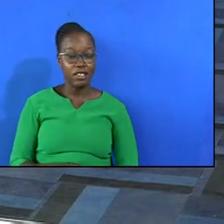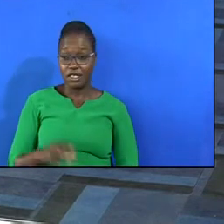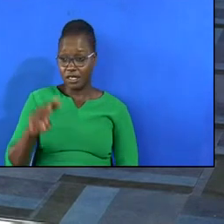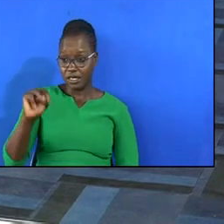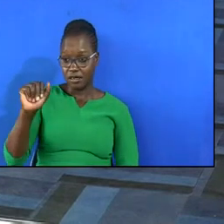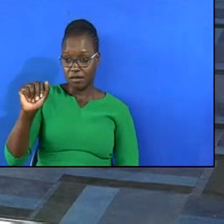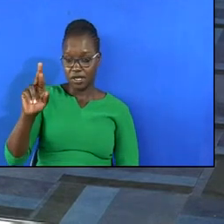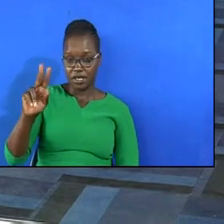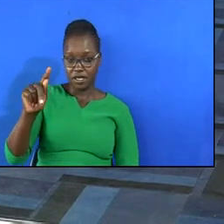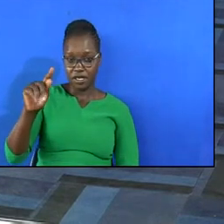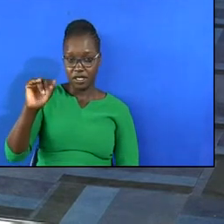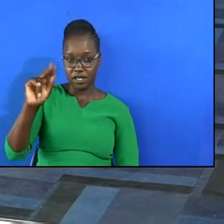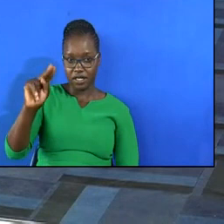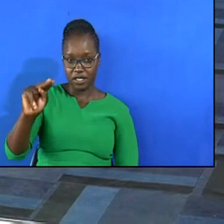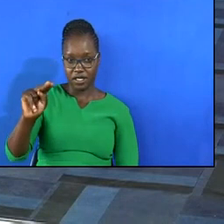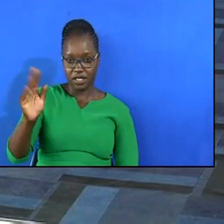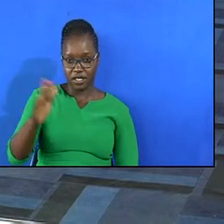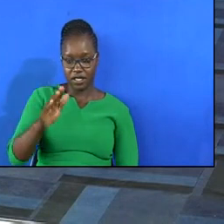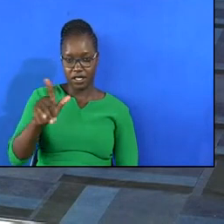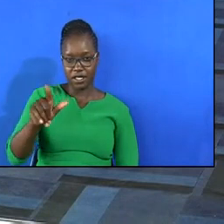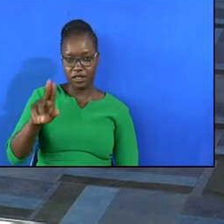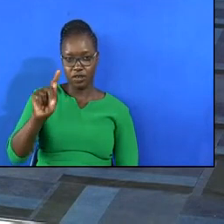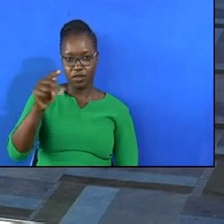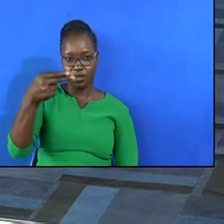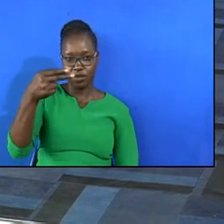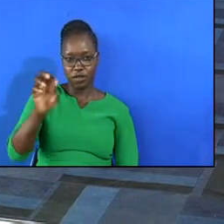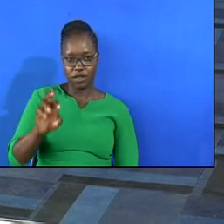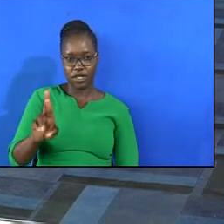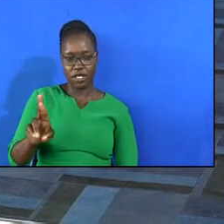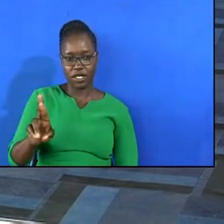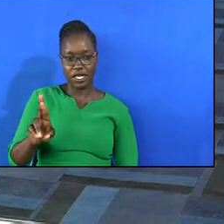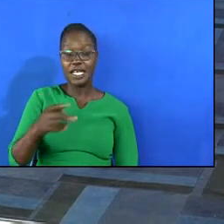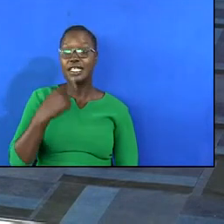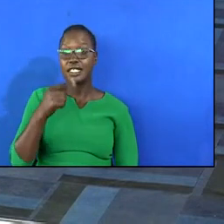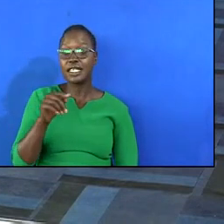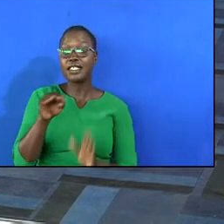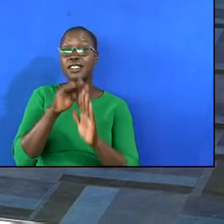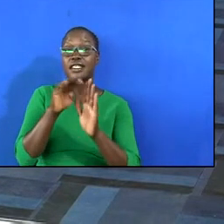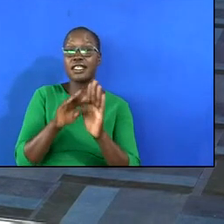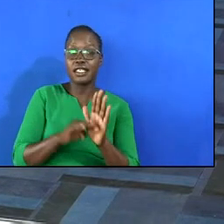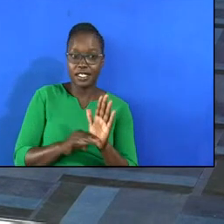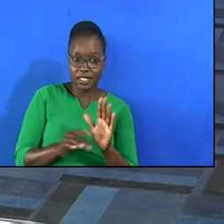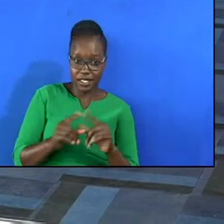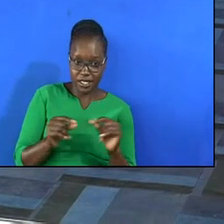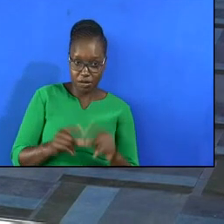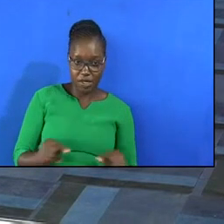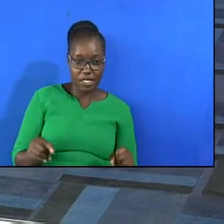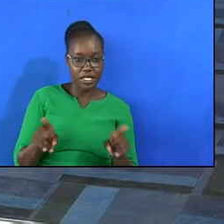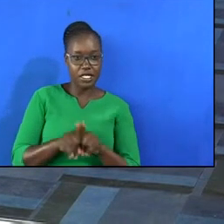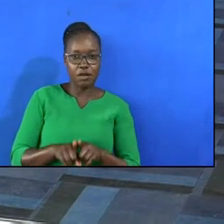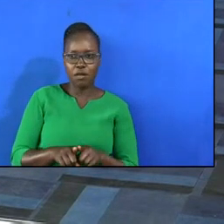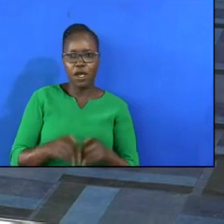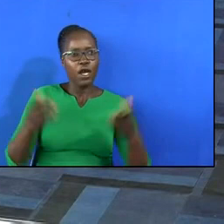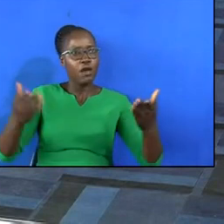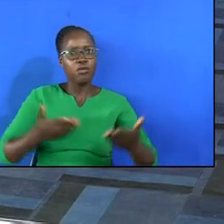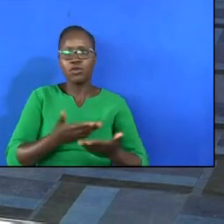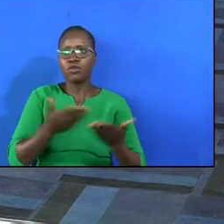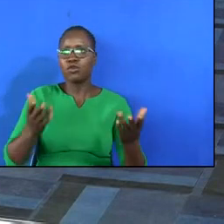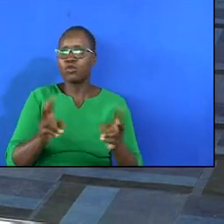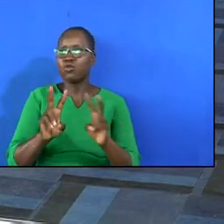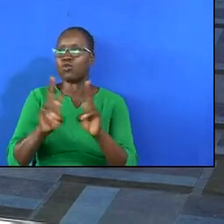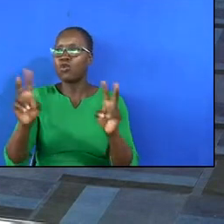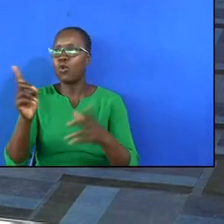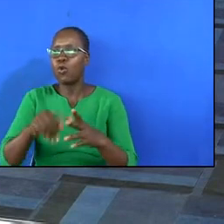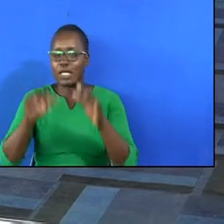made that statement. So I'm bringing you to look at what an